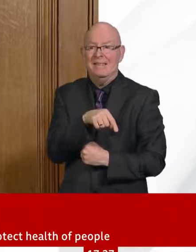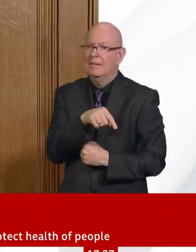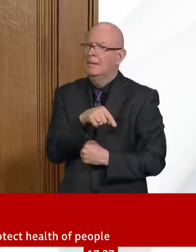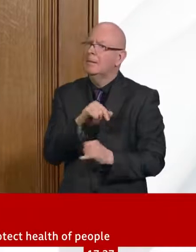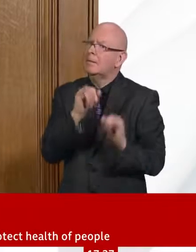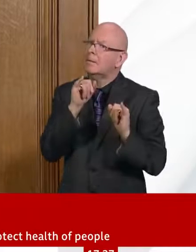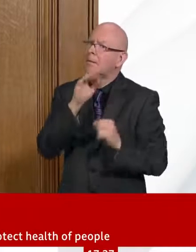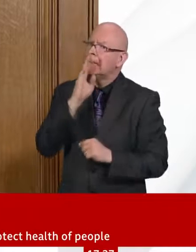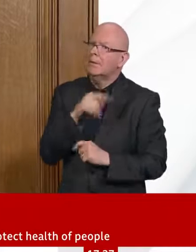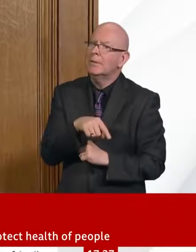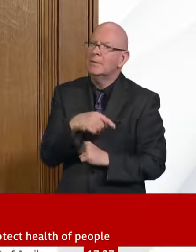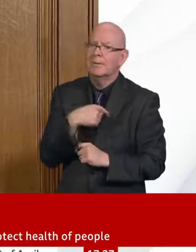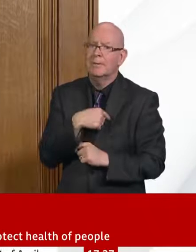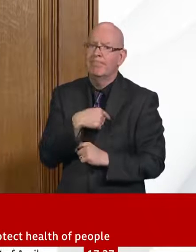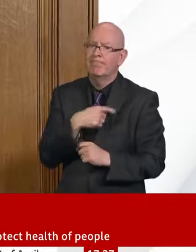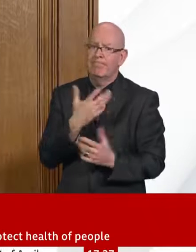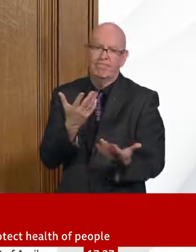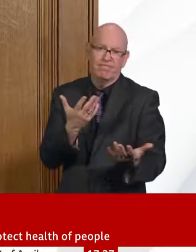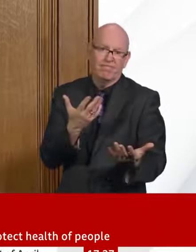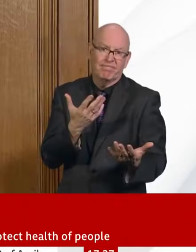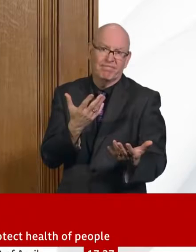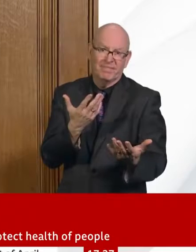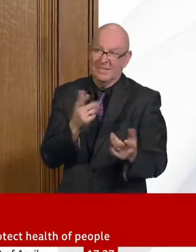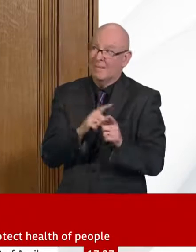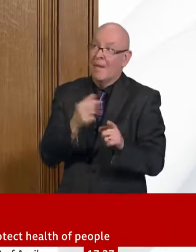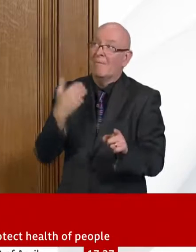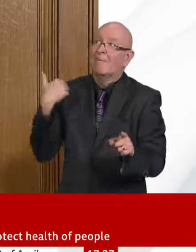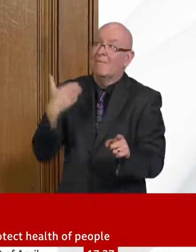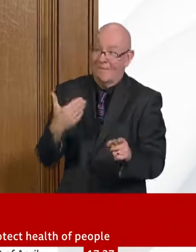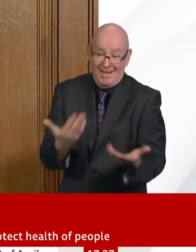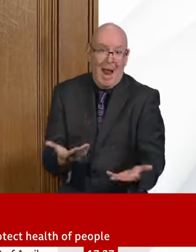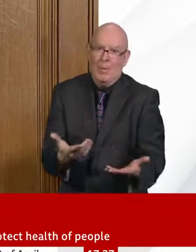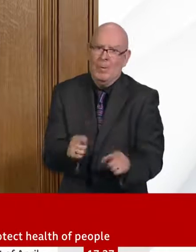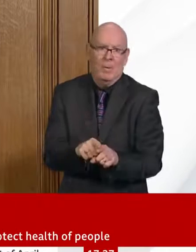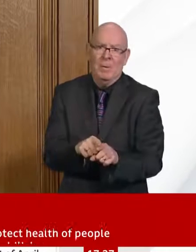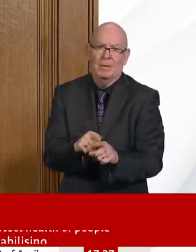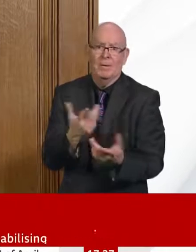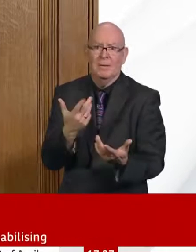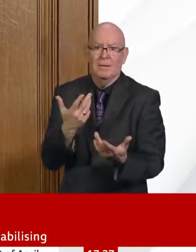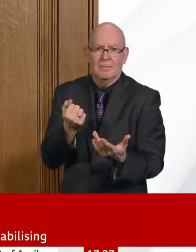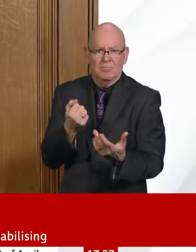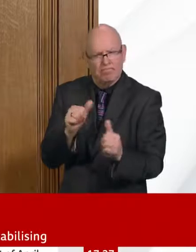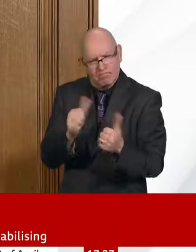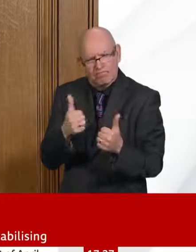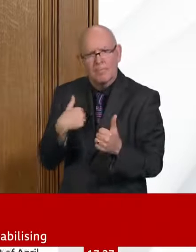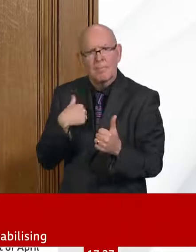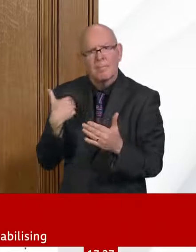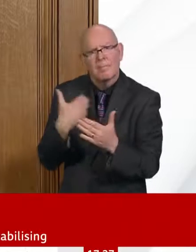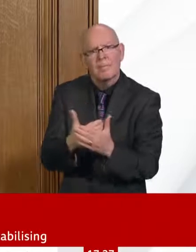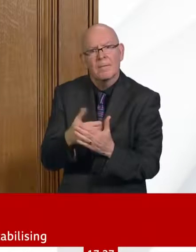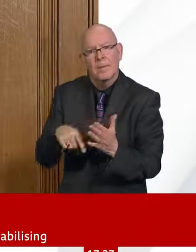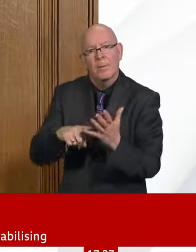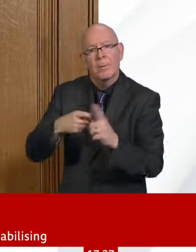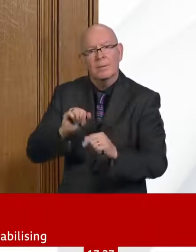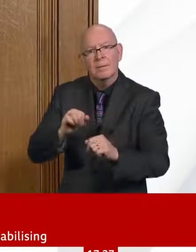due to a huge amount of work on that particular hospital acquired infection, it now happens rarely. So we have very strong infection prevention